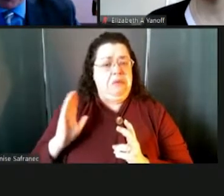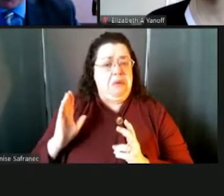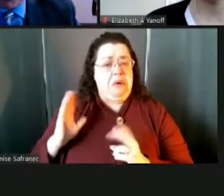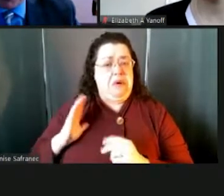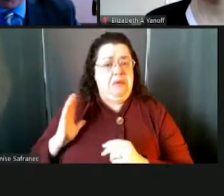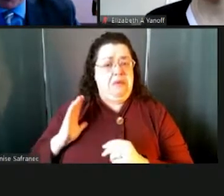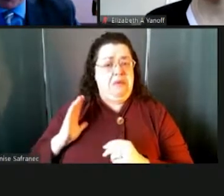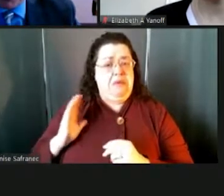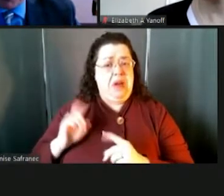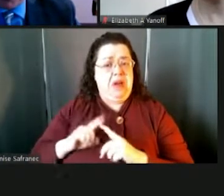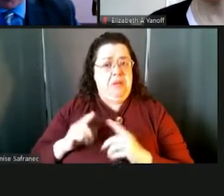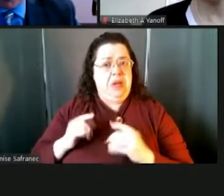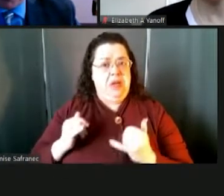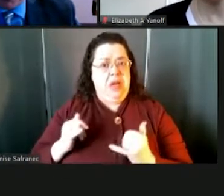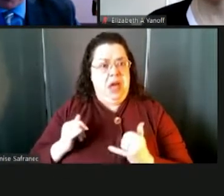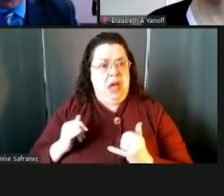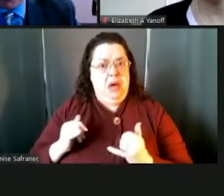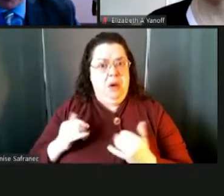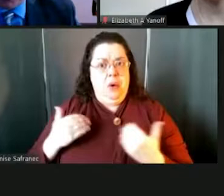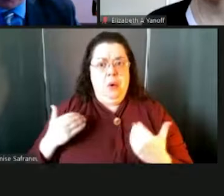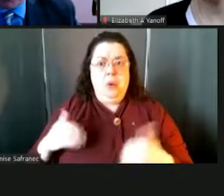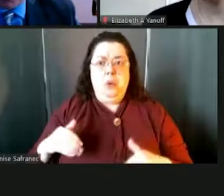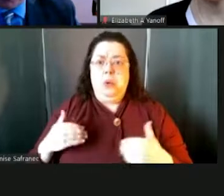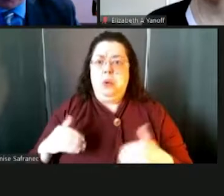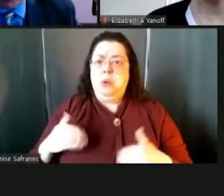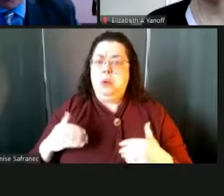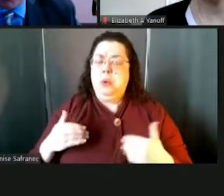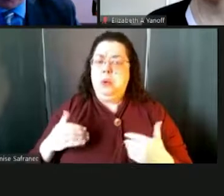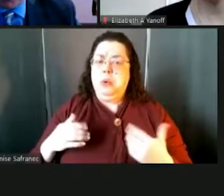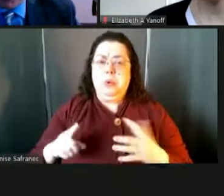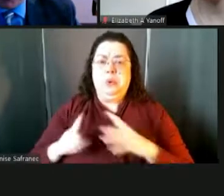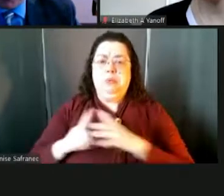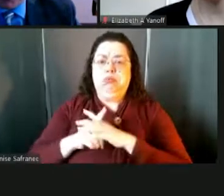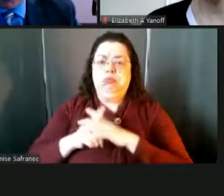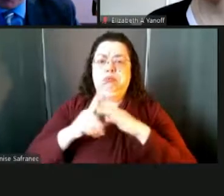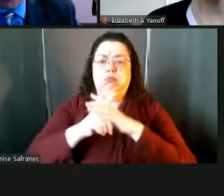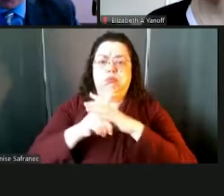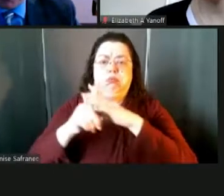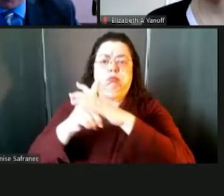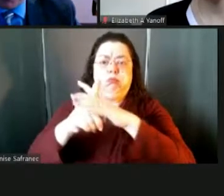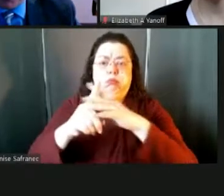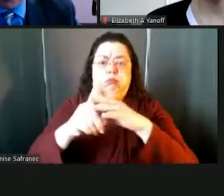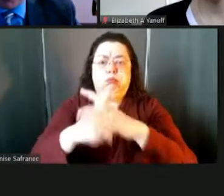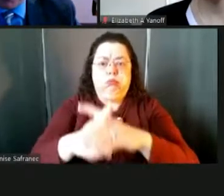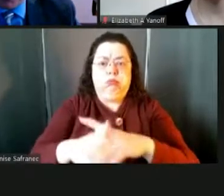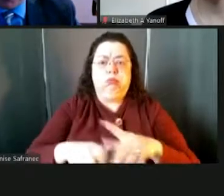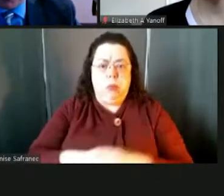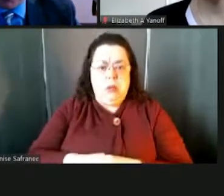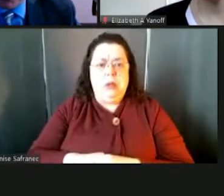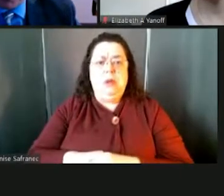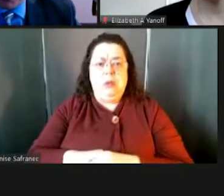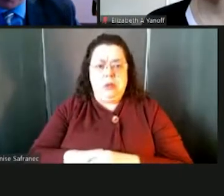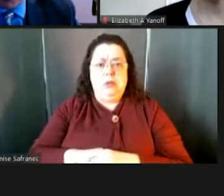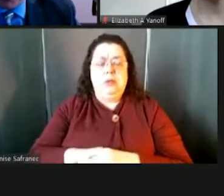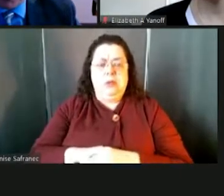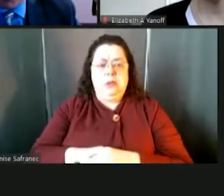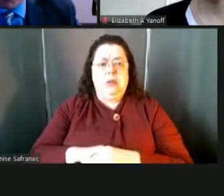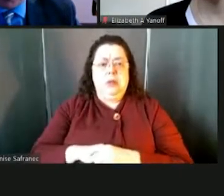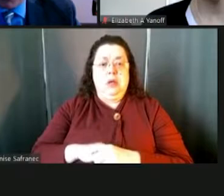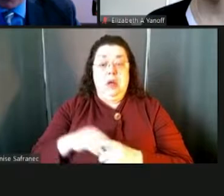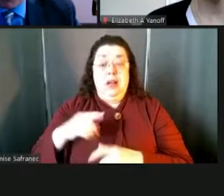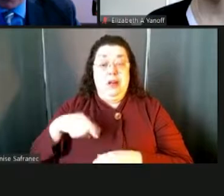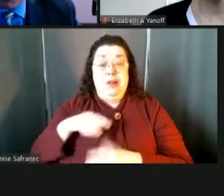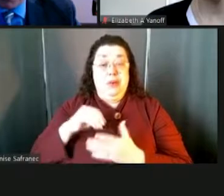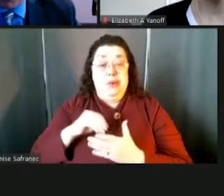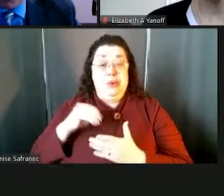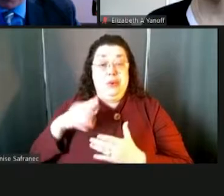numbers are, you know, significantly higher for the number of students that are, that are struggling with this